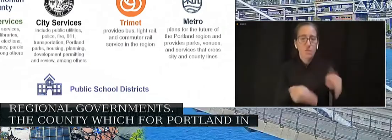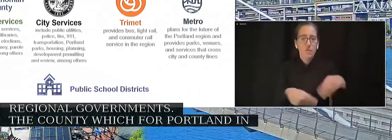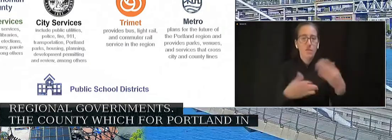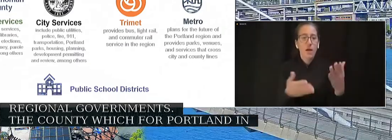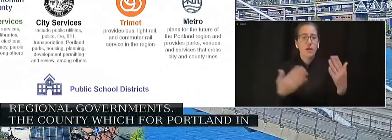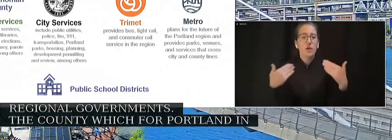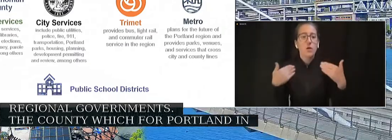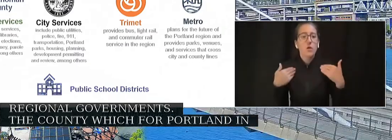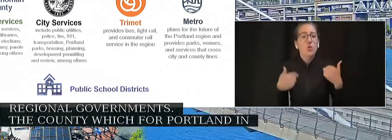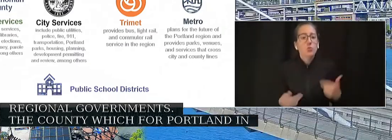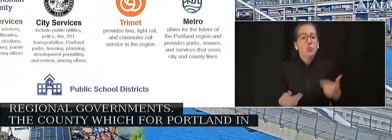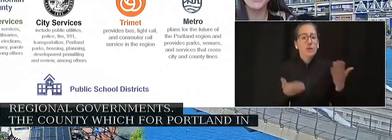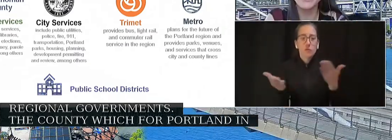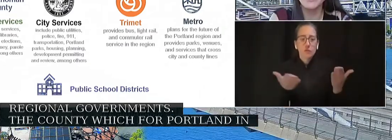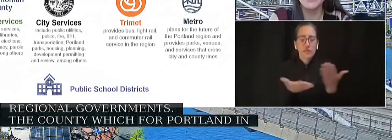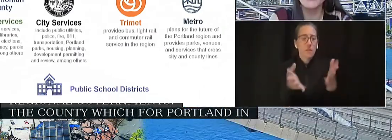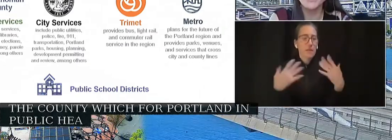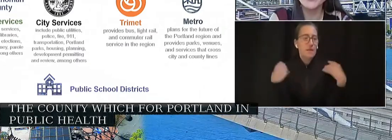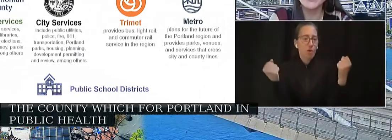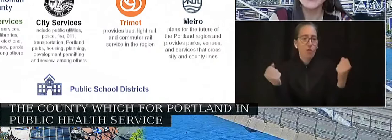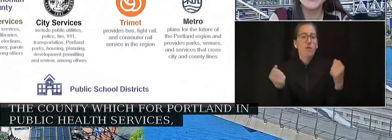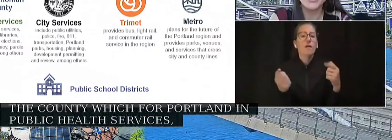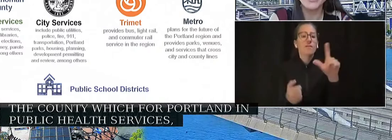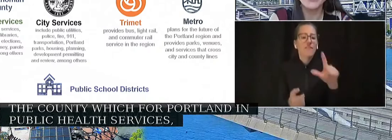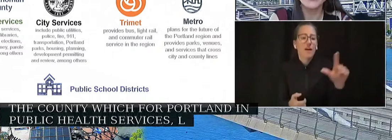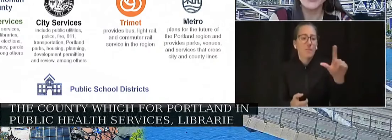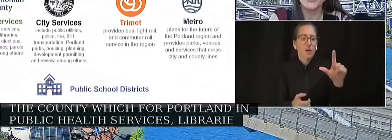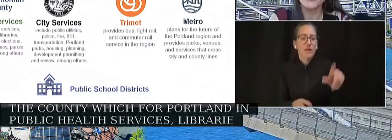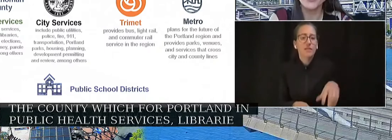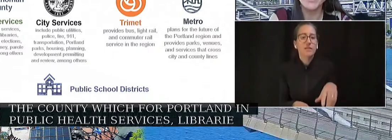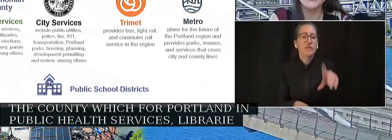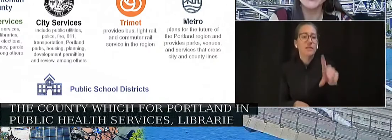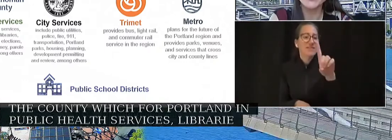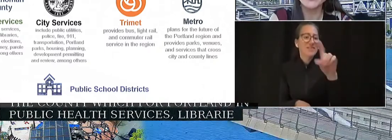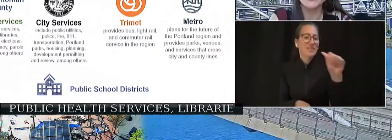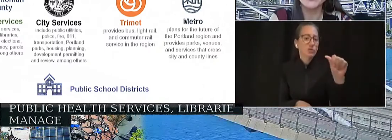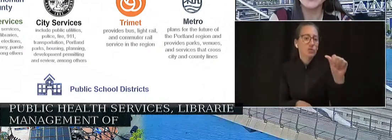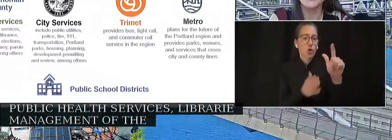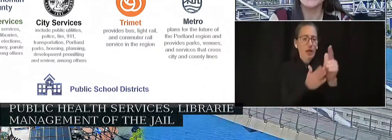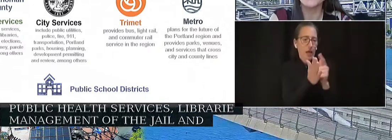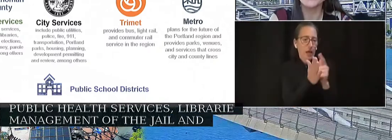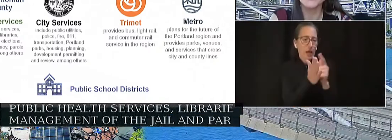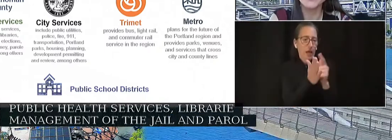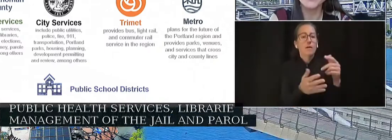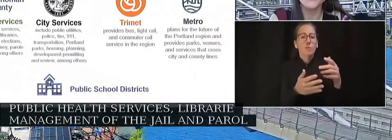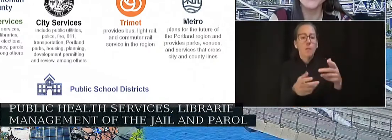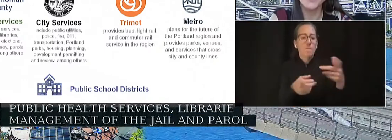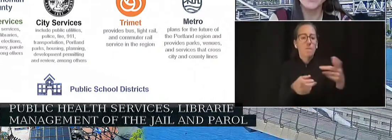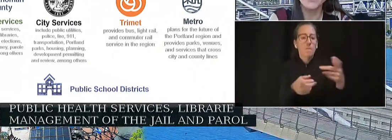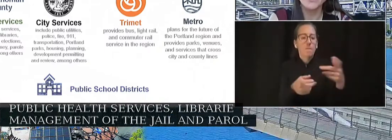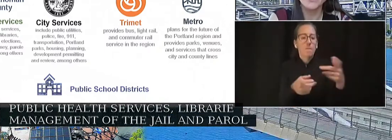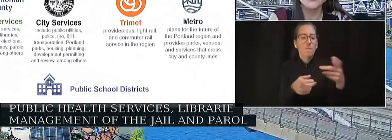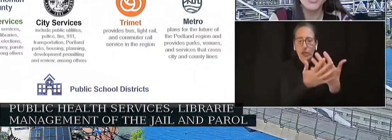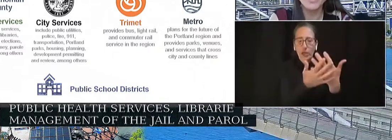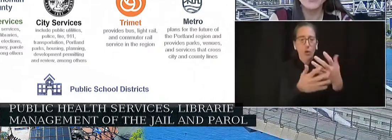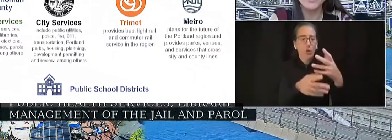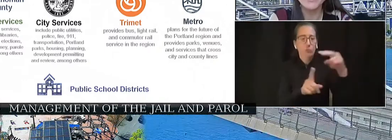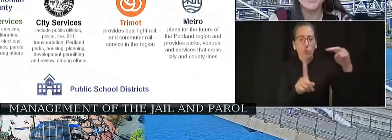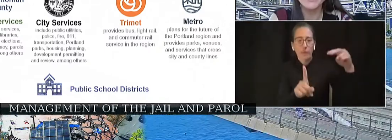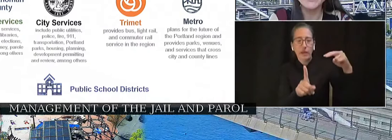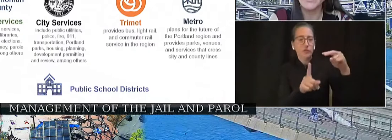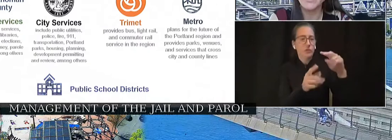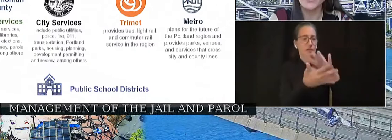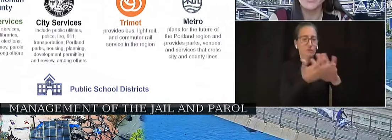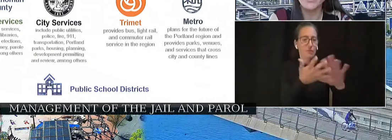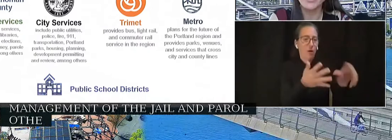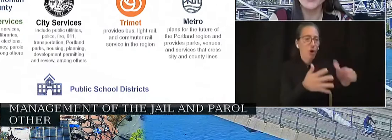services, libraries, the district attorney, management of the jail and parole and probation systems, among other services. TriMet